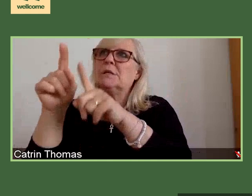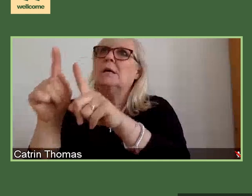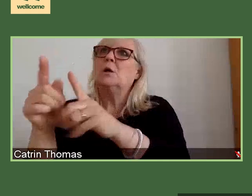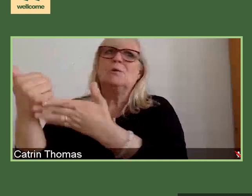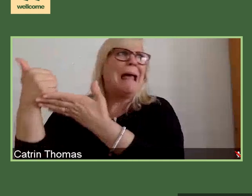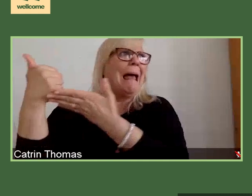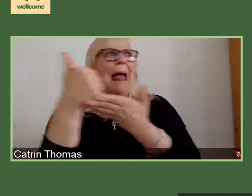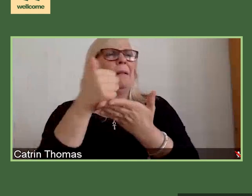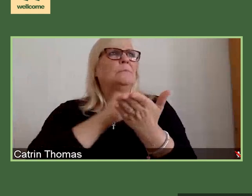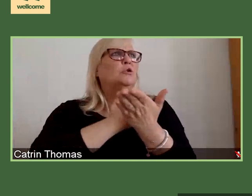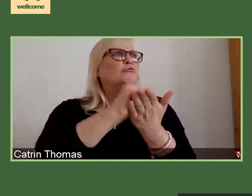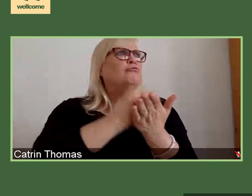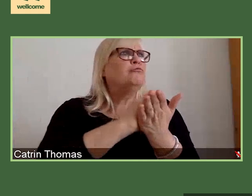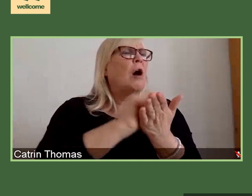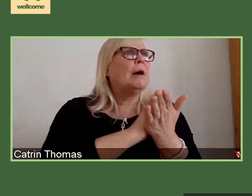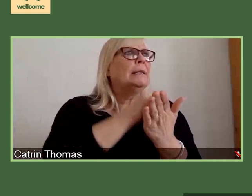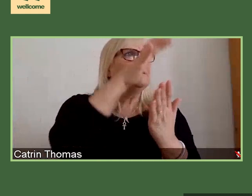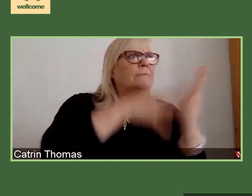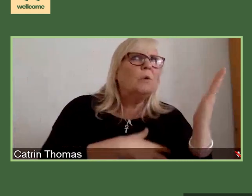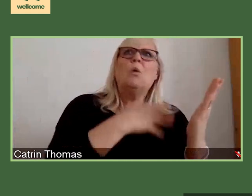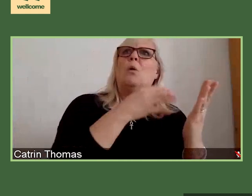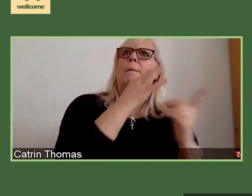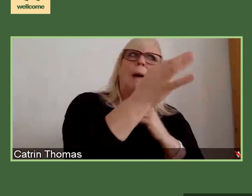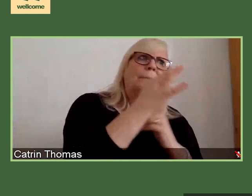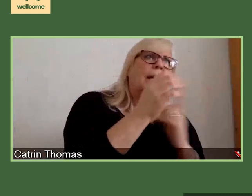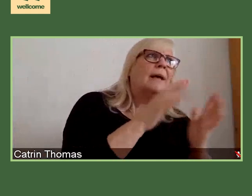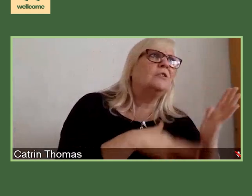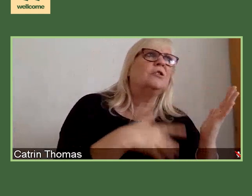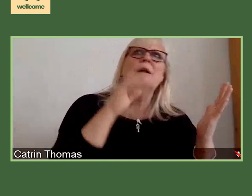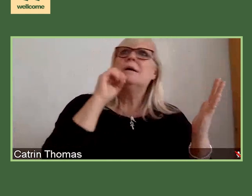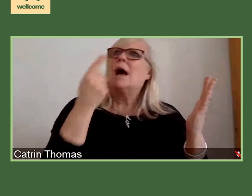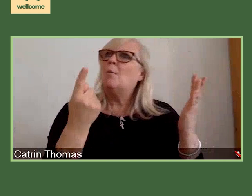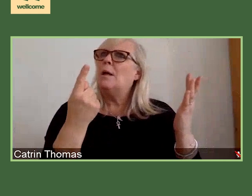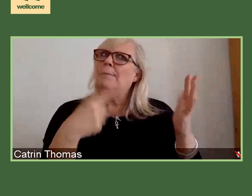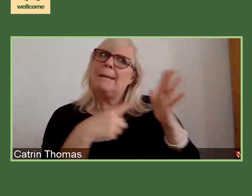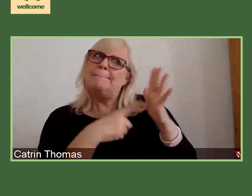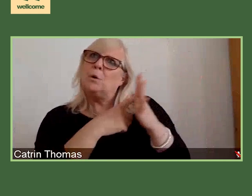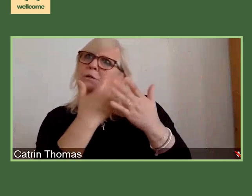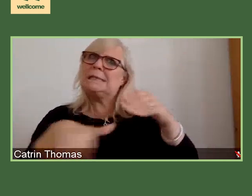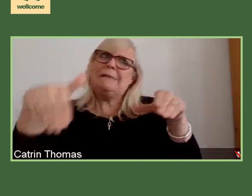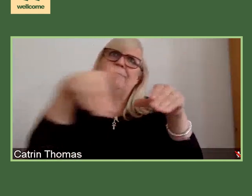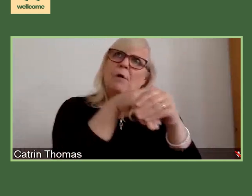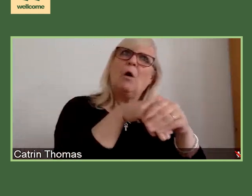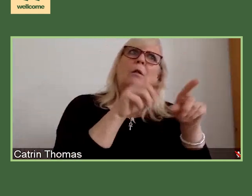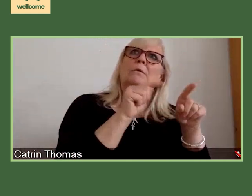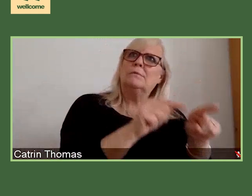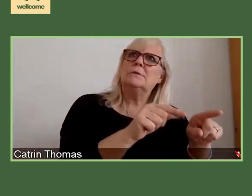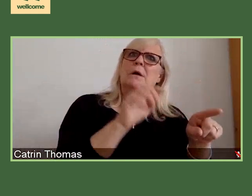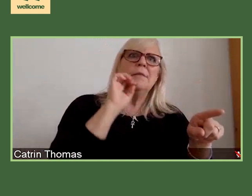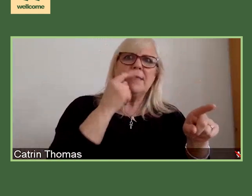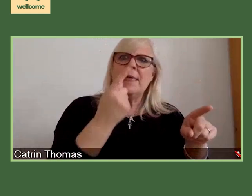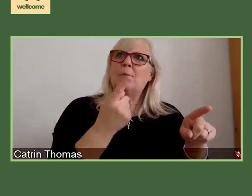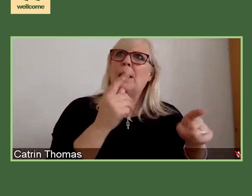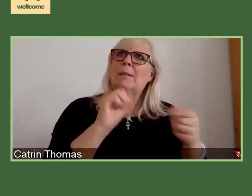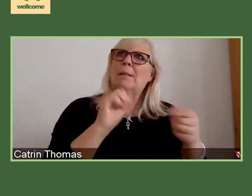the programme of research, who is going to have significant input in running that programme of research, then yes, they should be a co-applicant